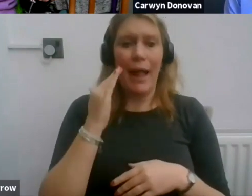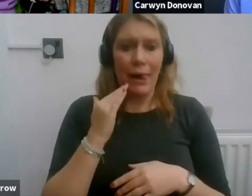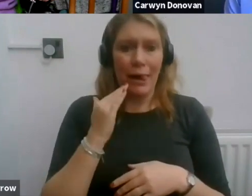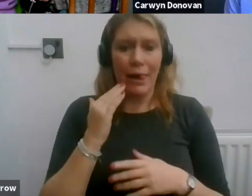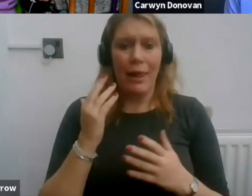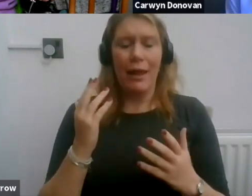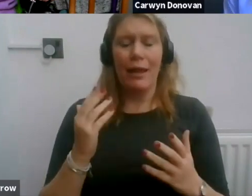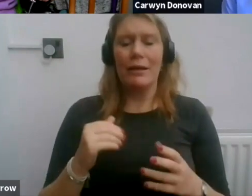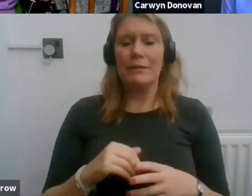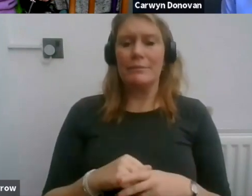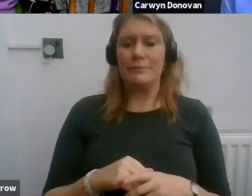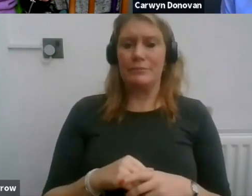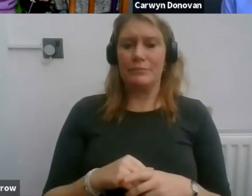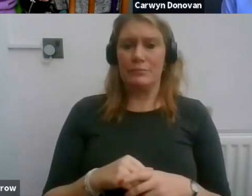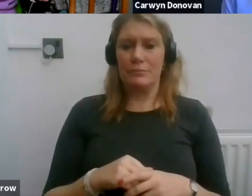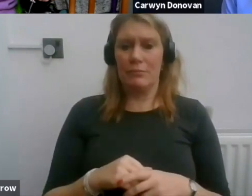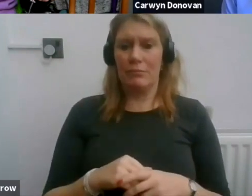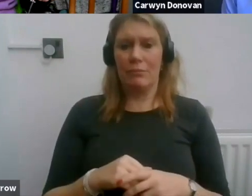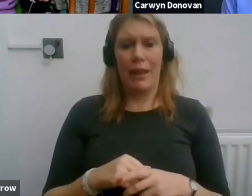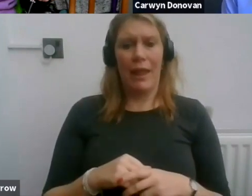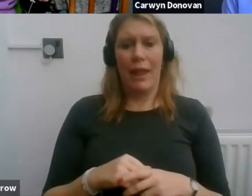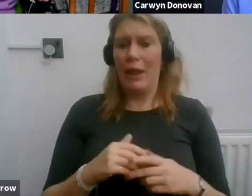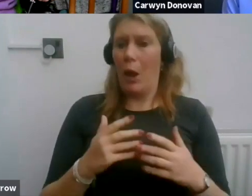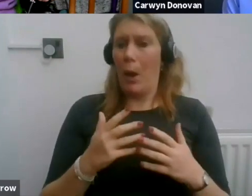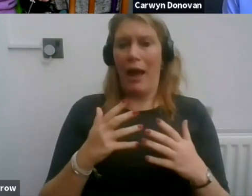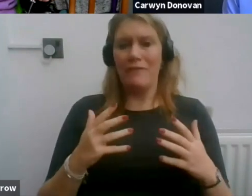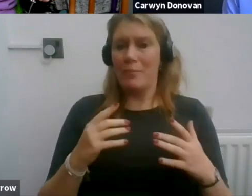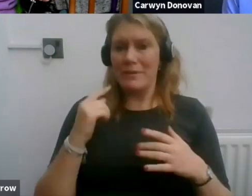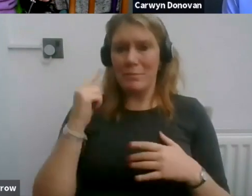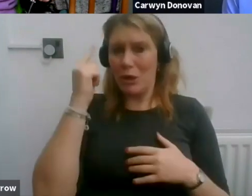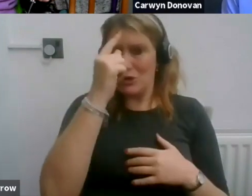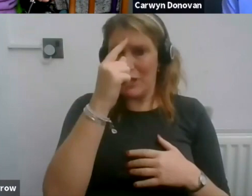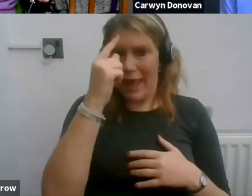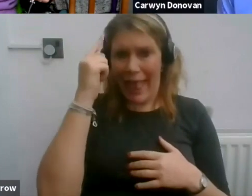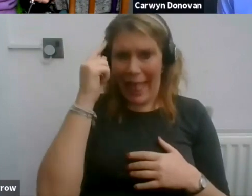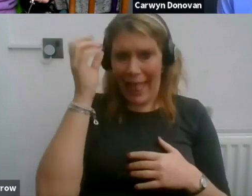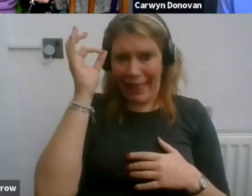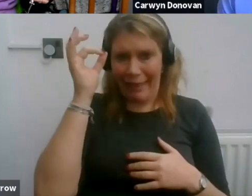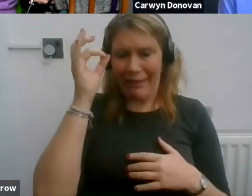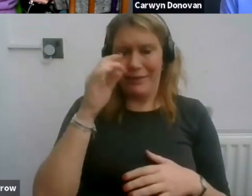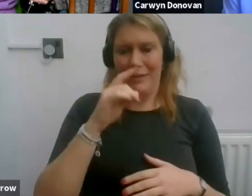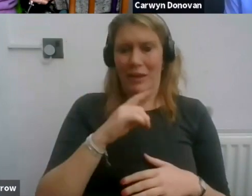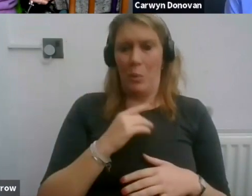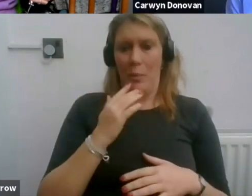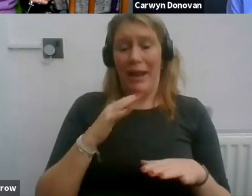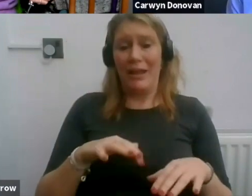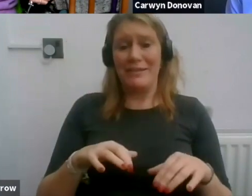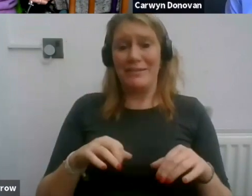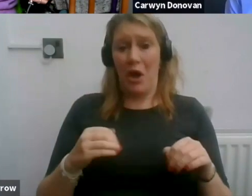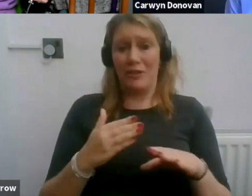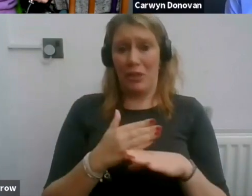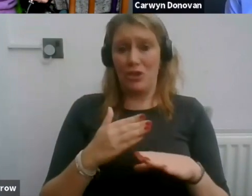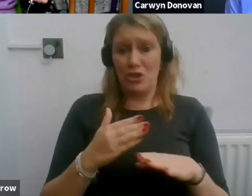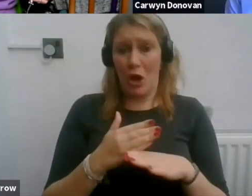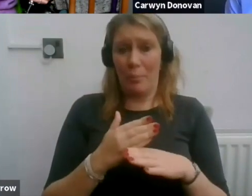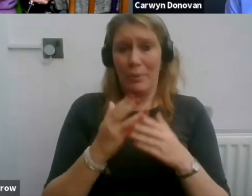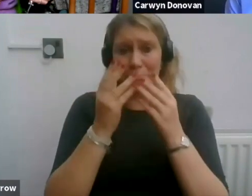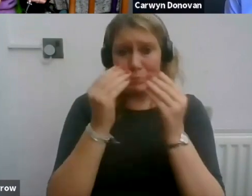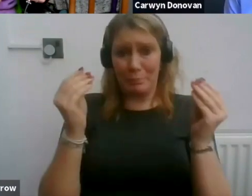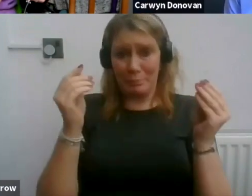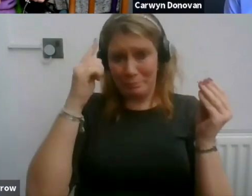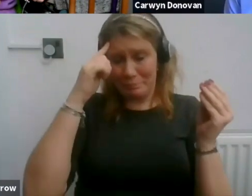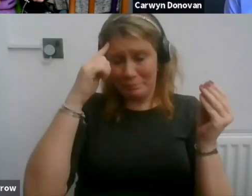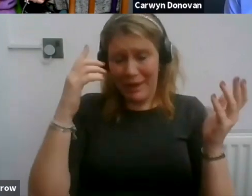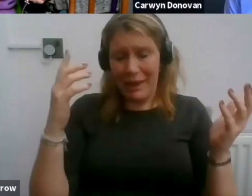and I haven't got as much air as I started when I started doing the job. But I've got a